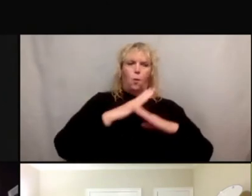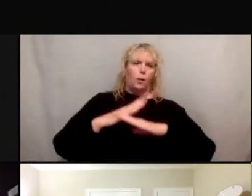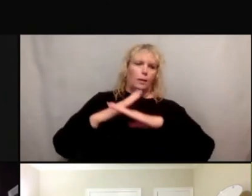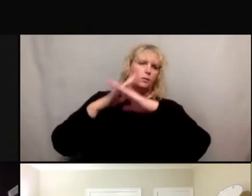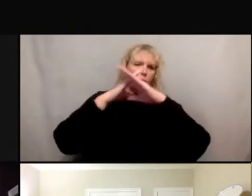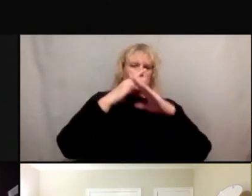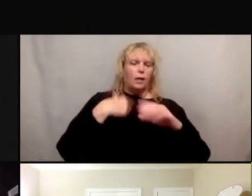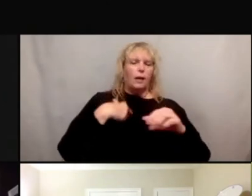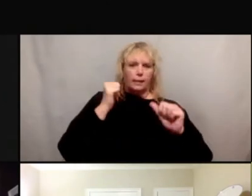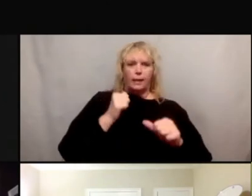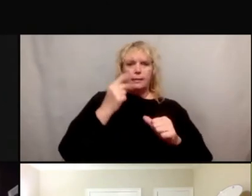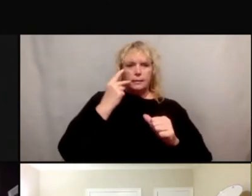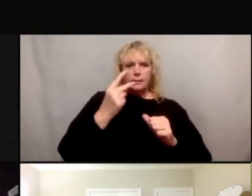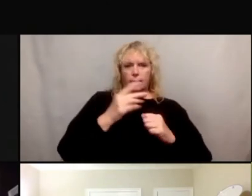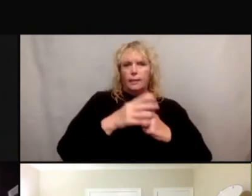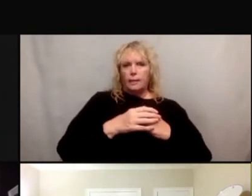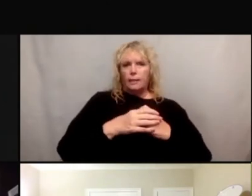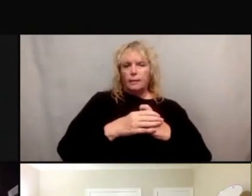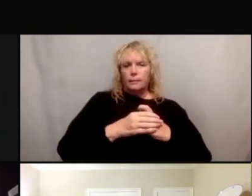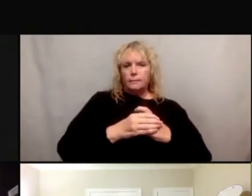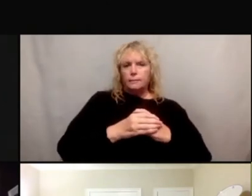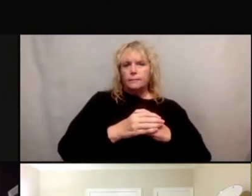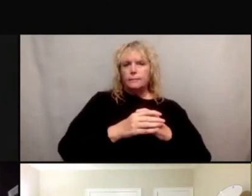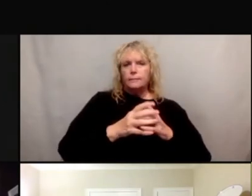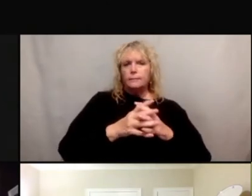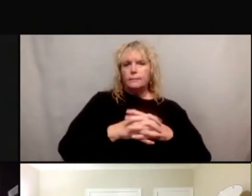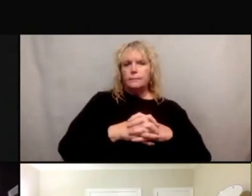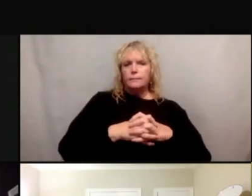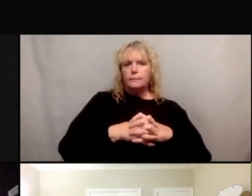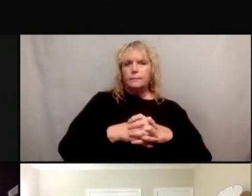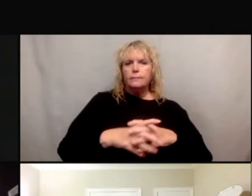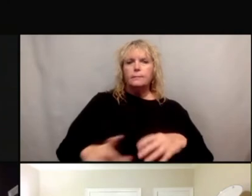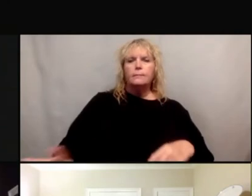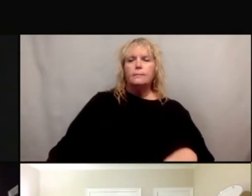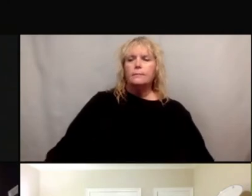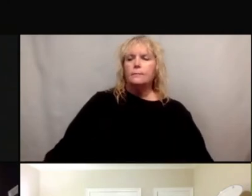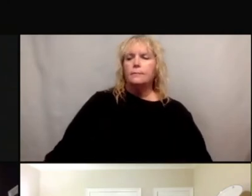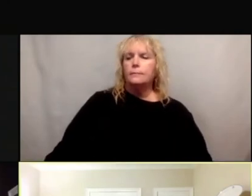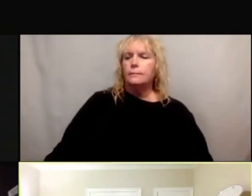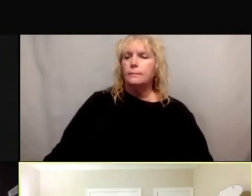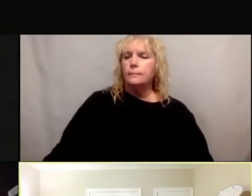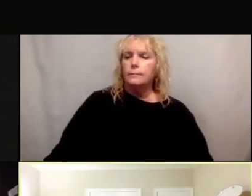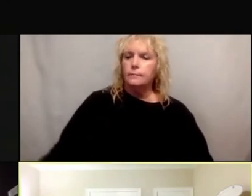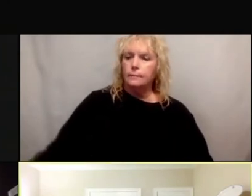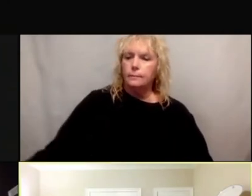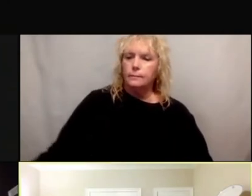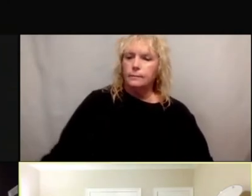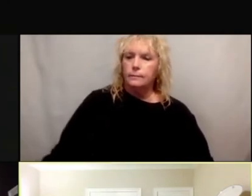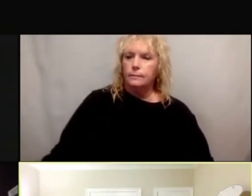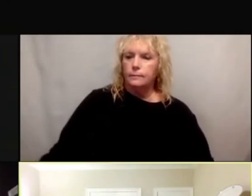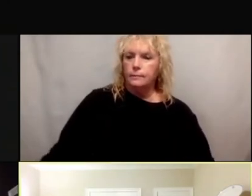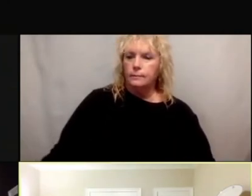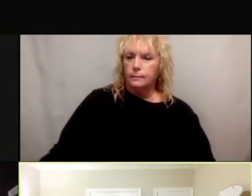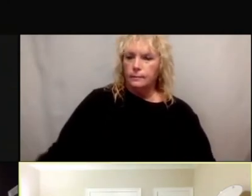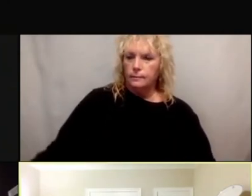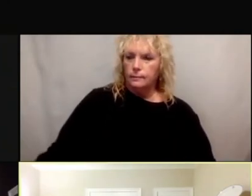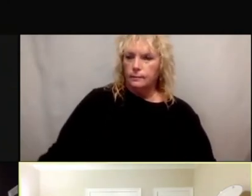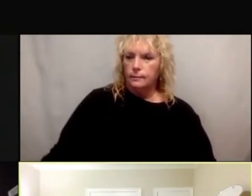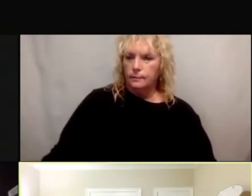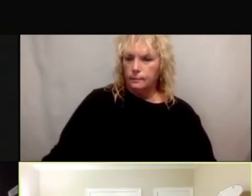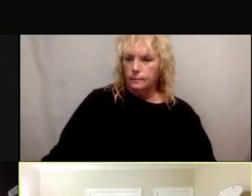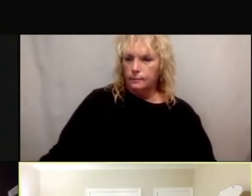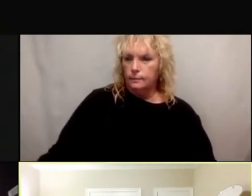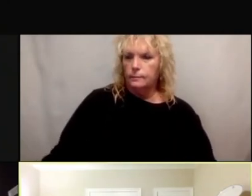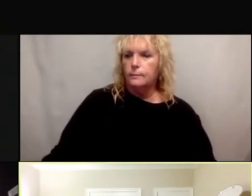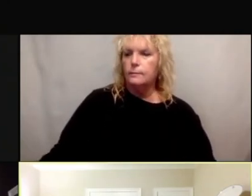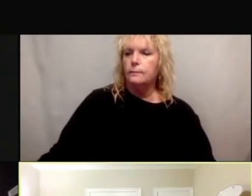I just think that those for me are the main ones. Thank you. Thank you, Michael, for giving us a